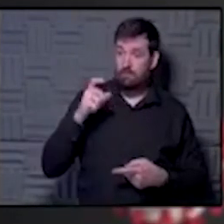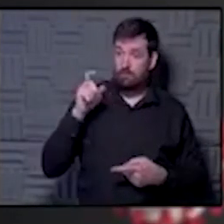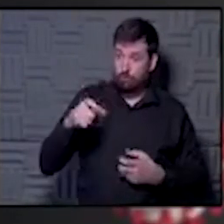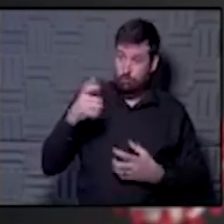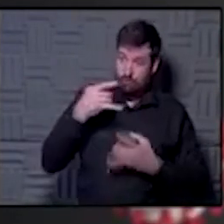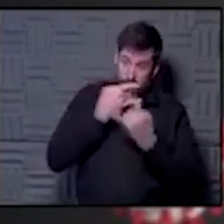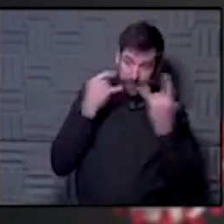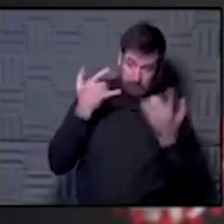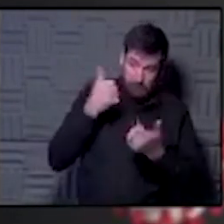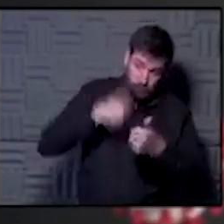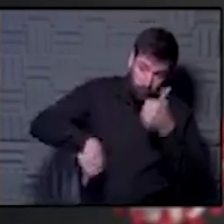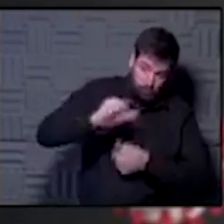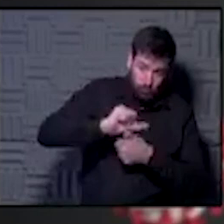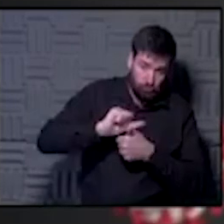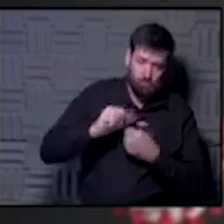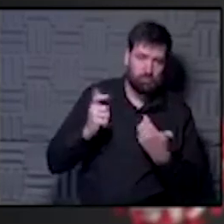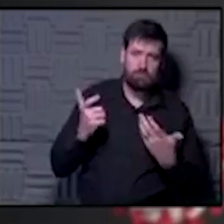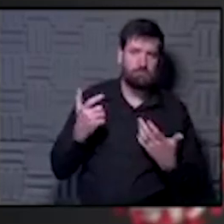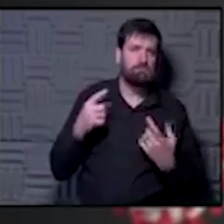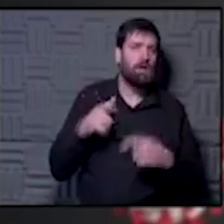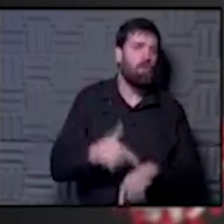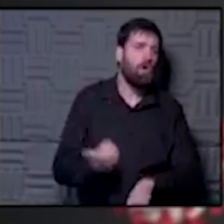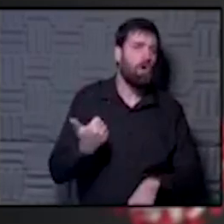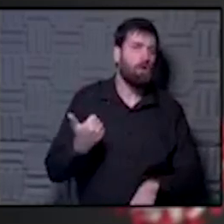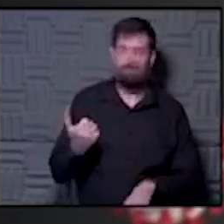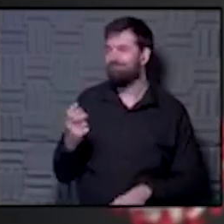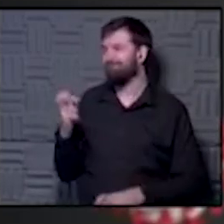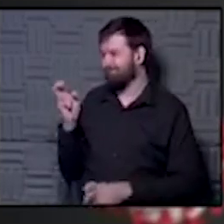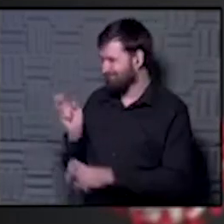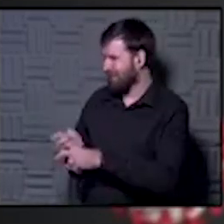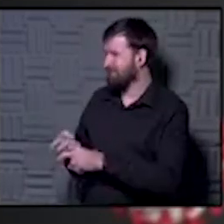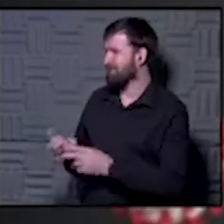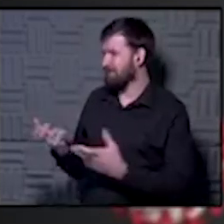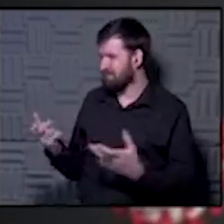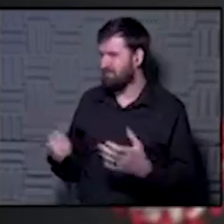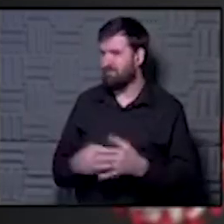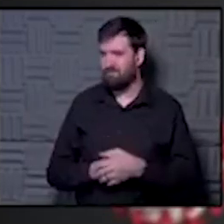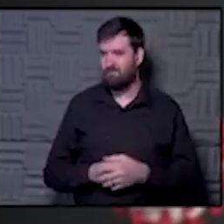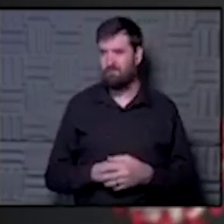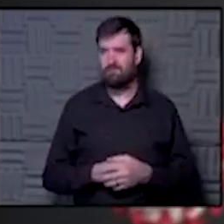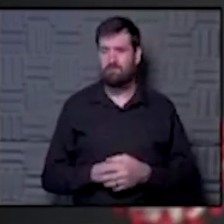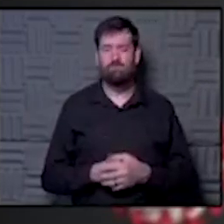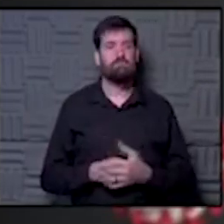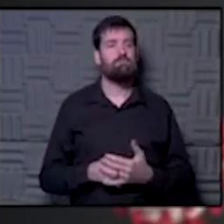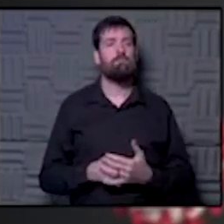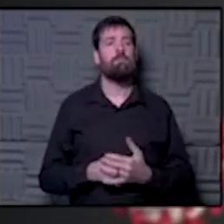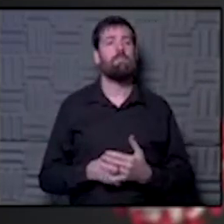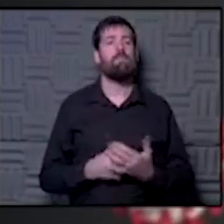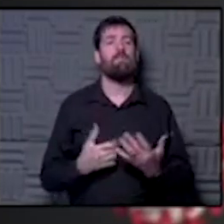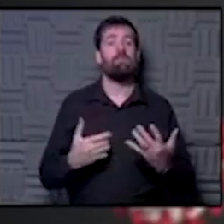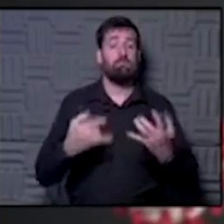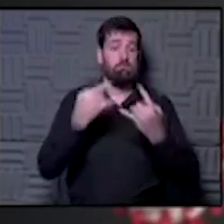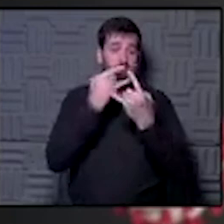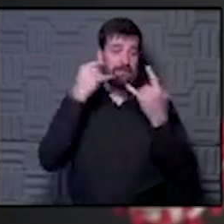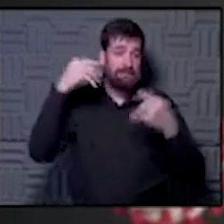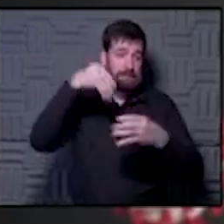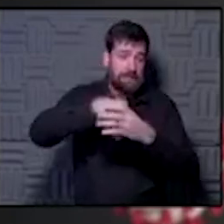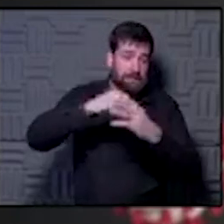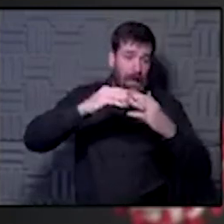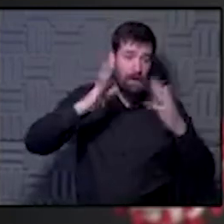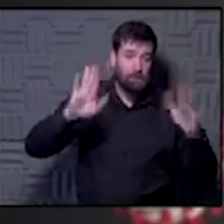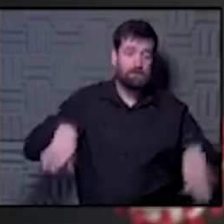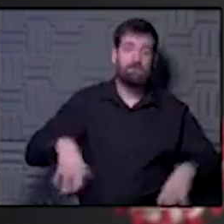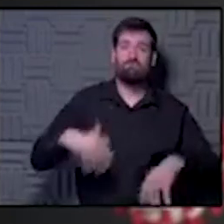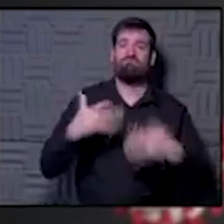each other? And if so, for how long? That's another hard one. All right. Hawk, what you think? You know, certainly masking in the household has